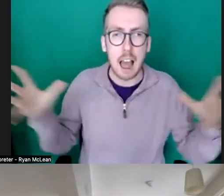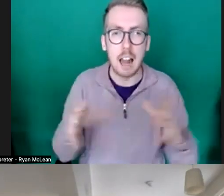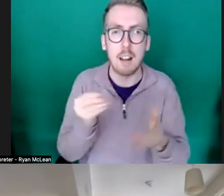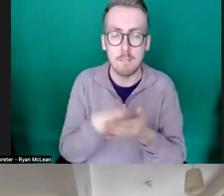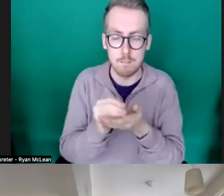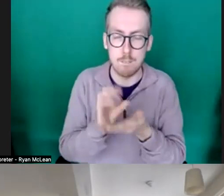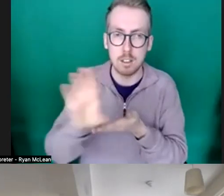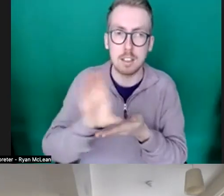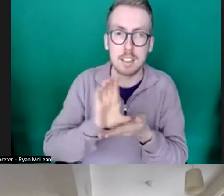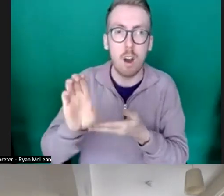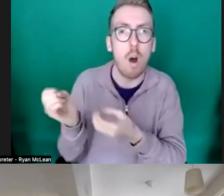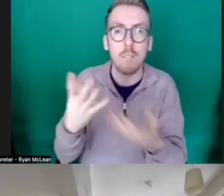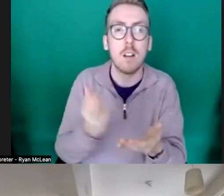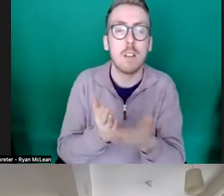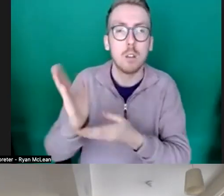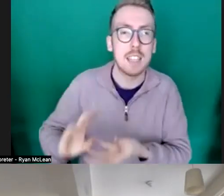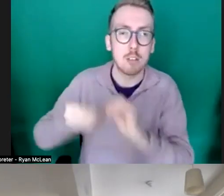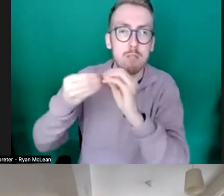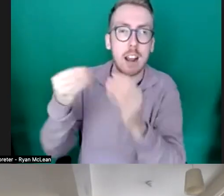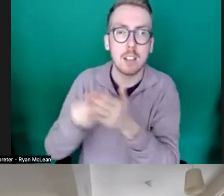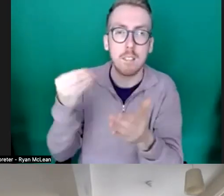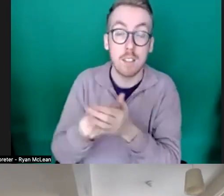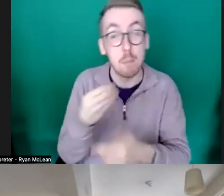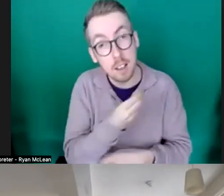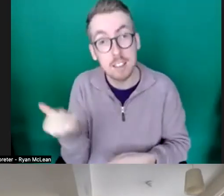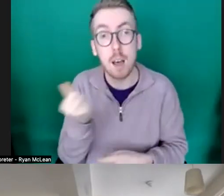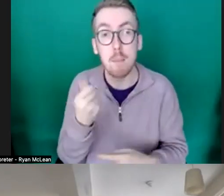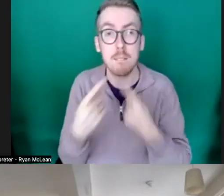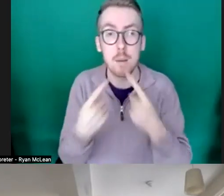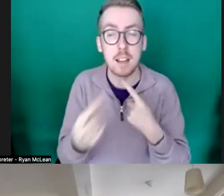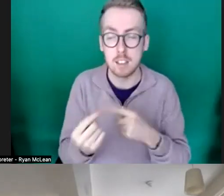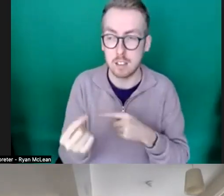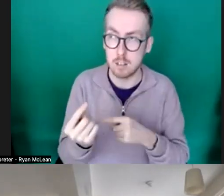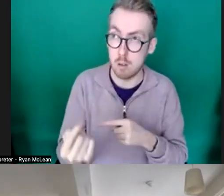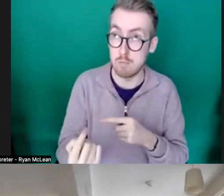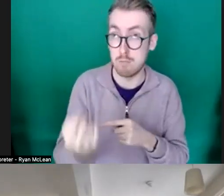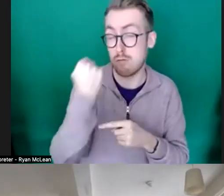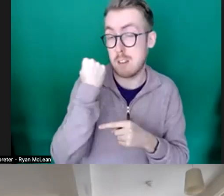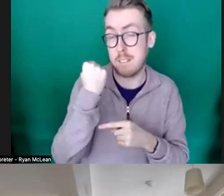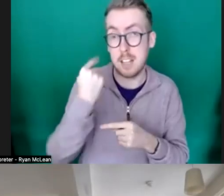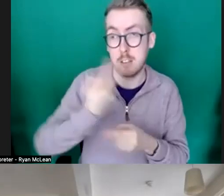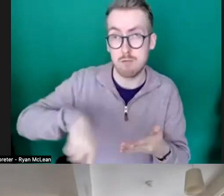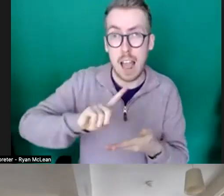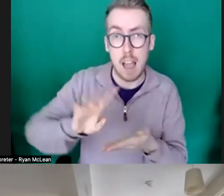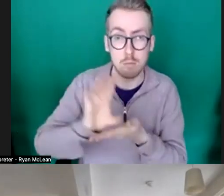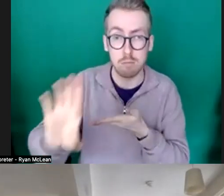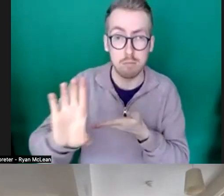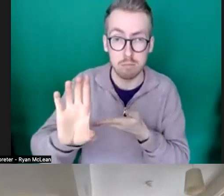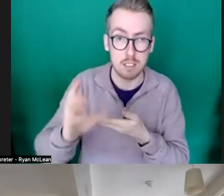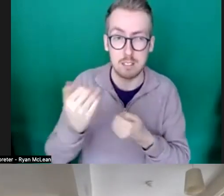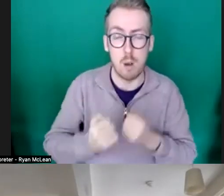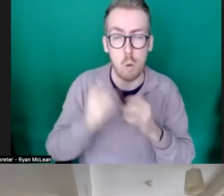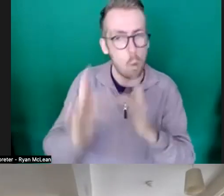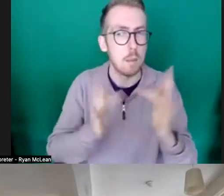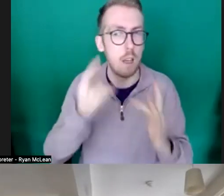fund um and i think some information about previous rounds may still be available on our website um but in terms of